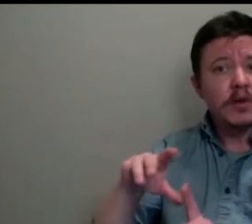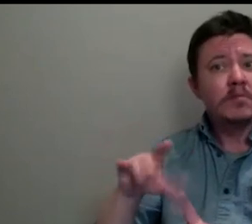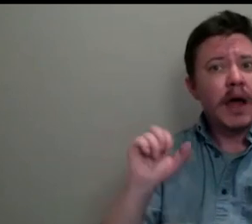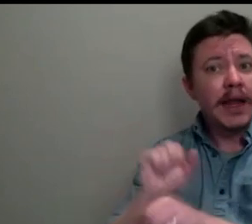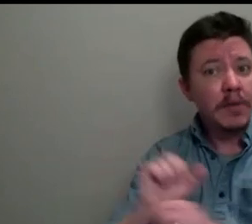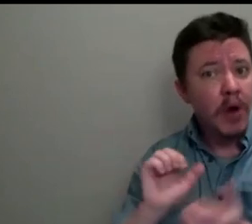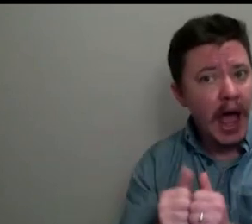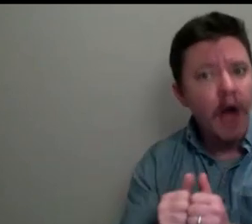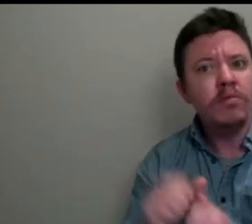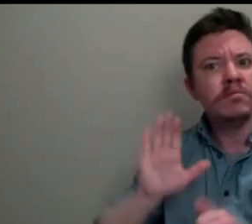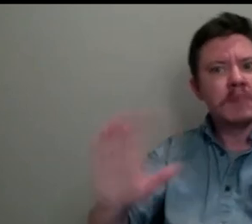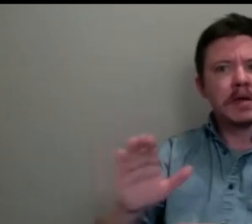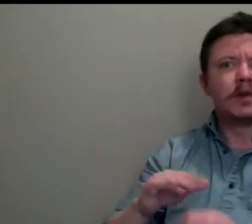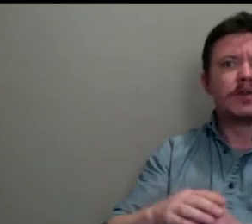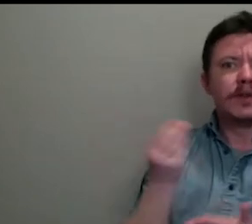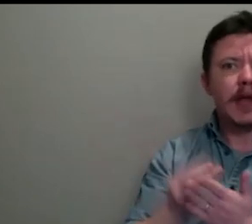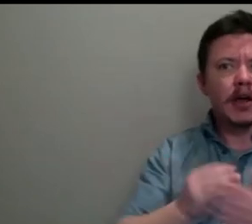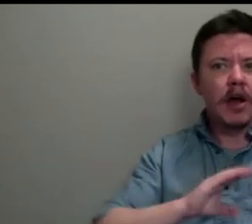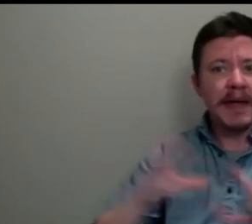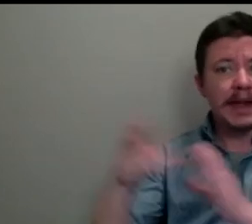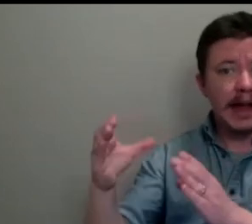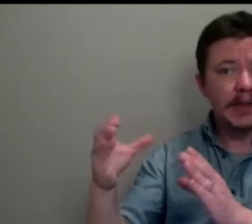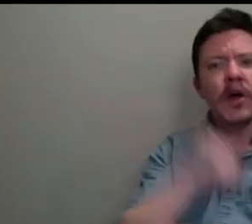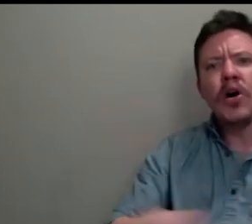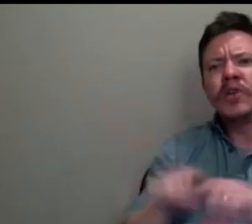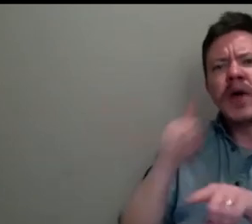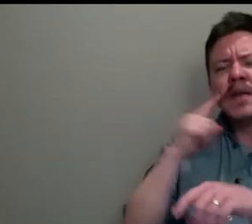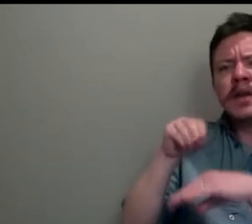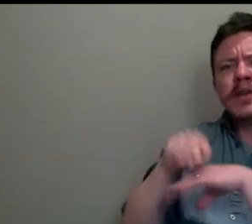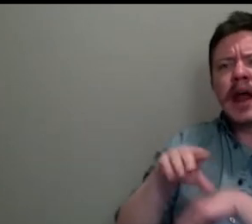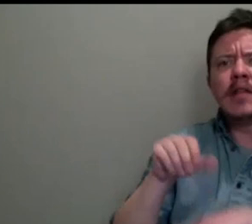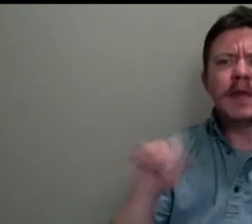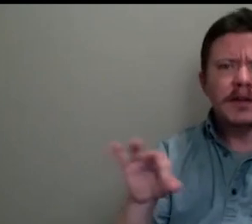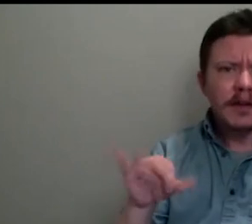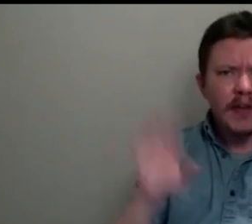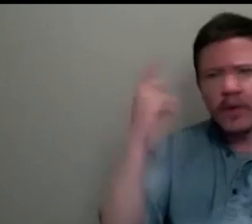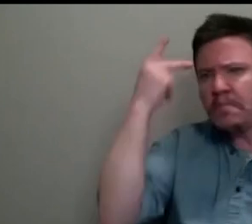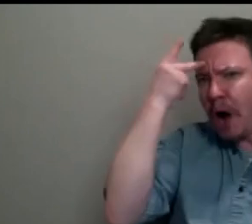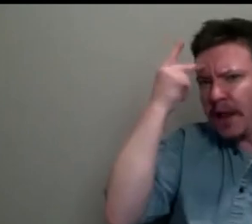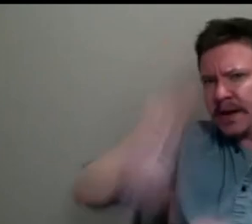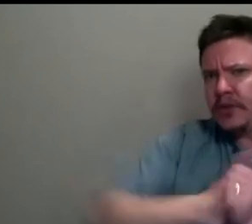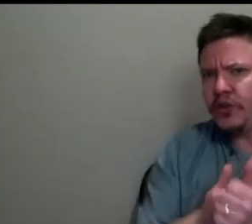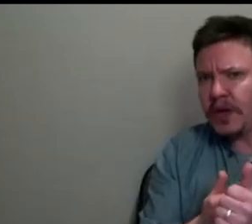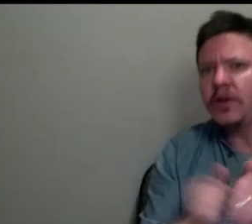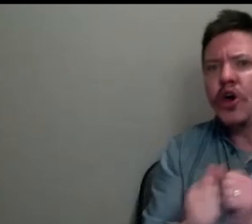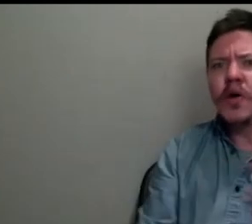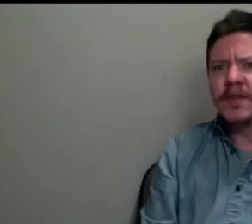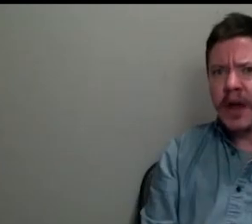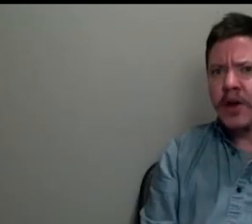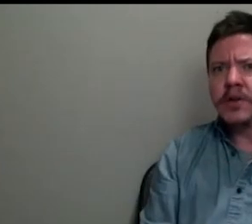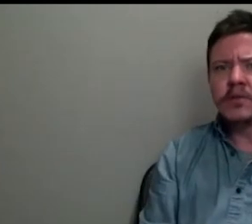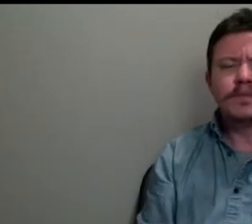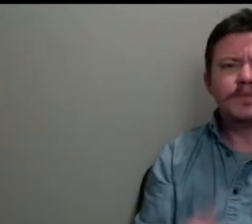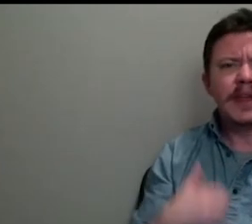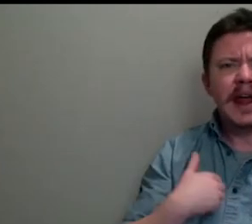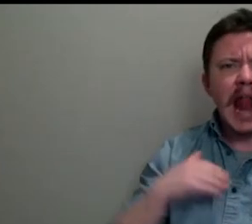I think also that there's an element of sort of politics to it with him, which I haven't I don't have hadn't